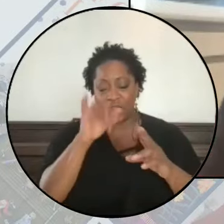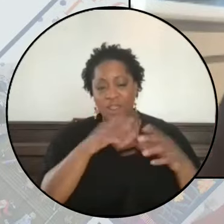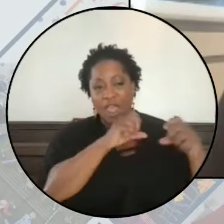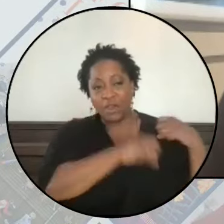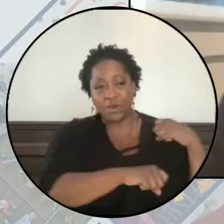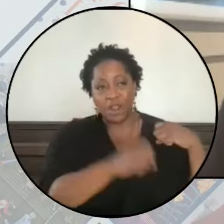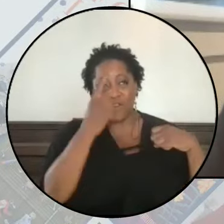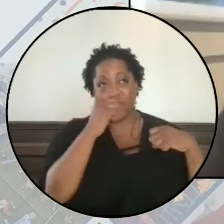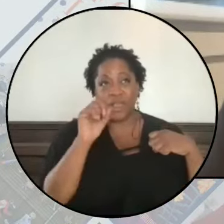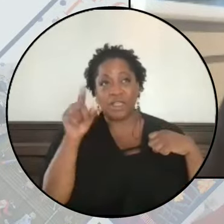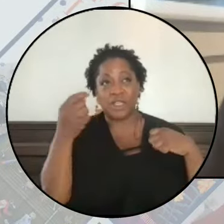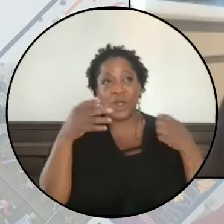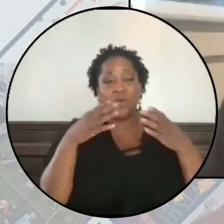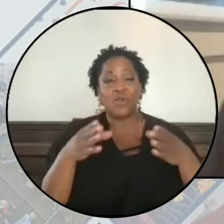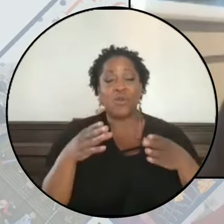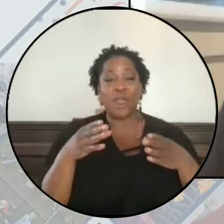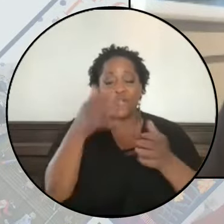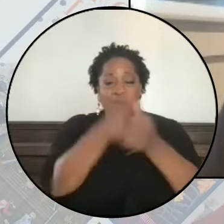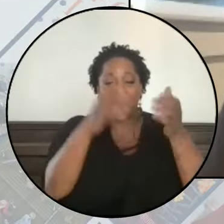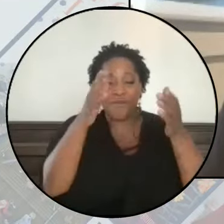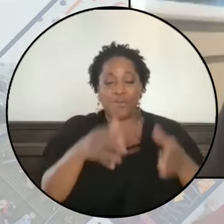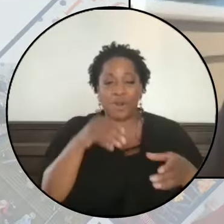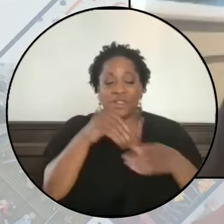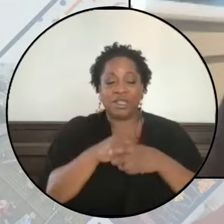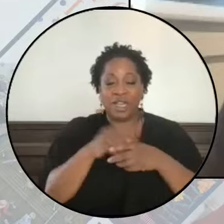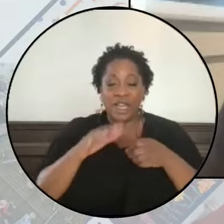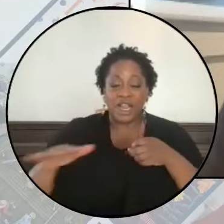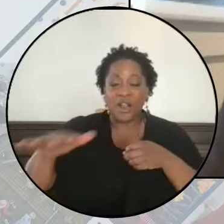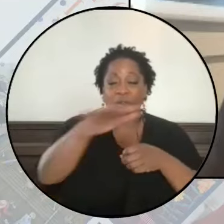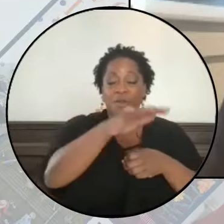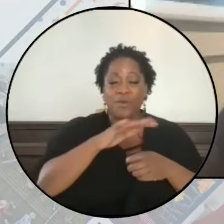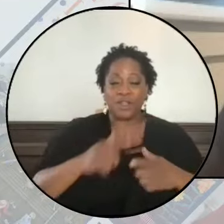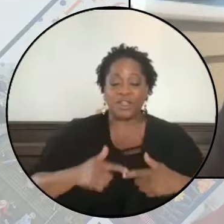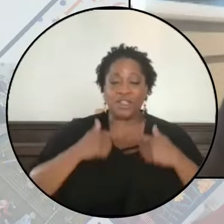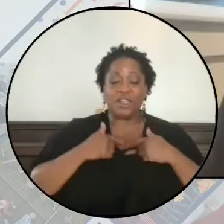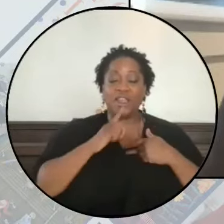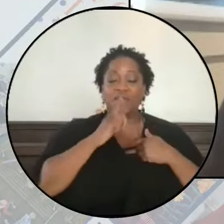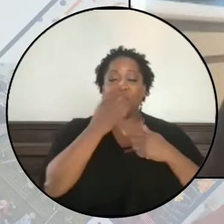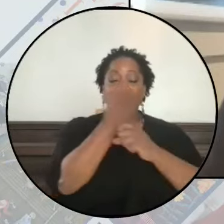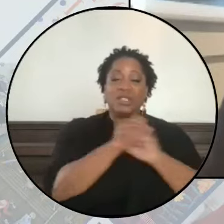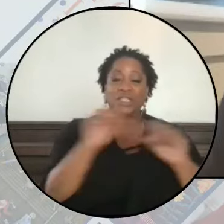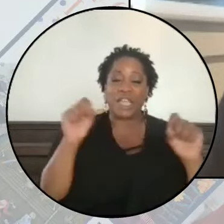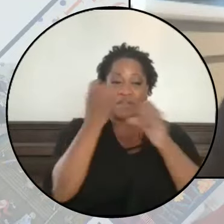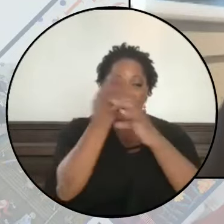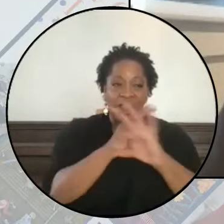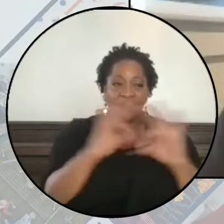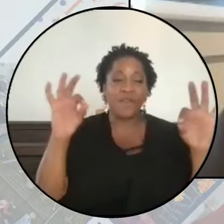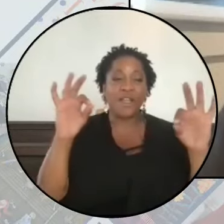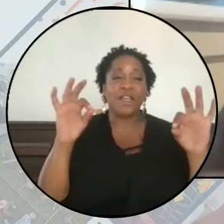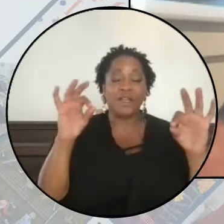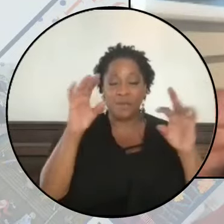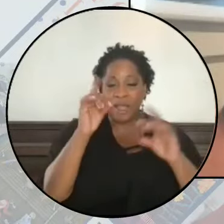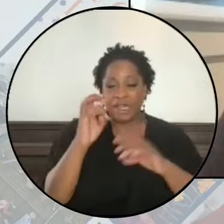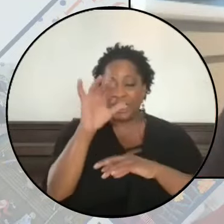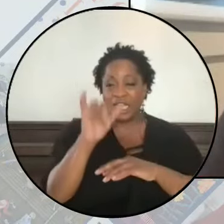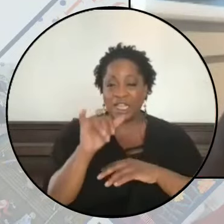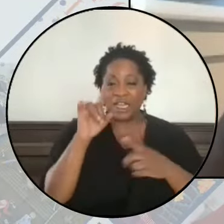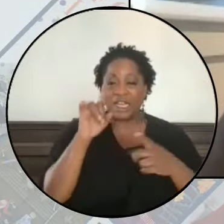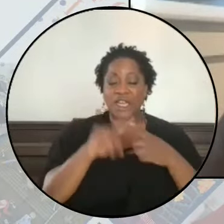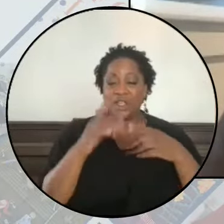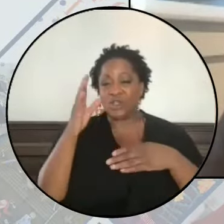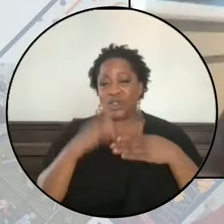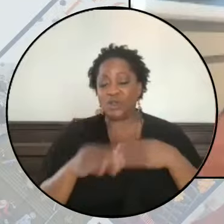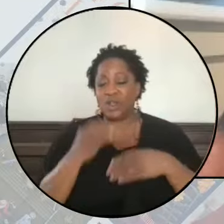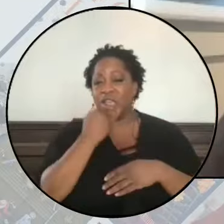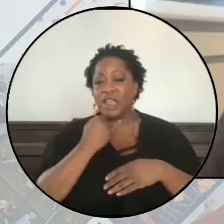because the only way for every person in the region to live in true safety and freedom and dignity is to end